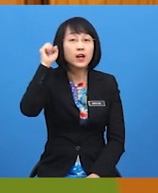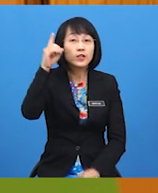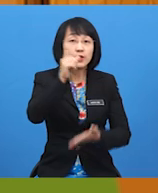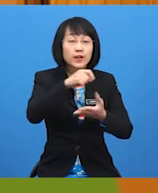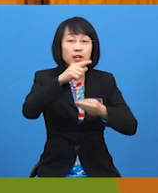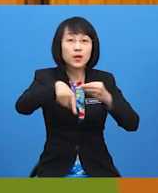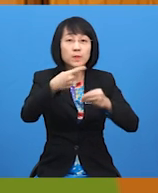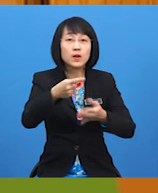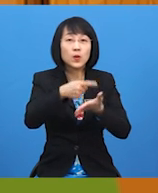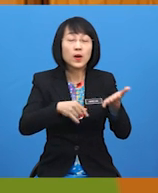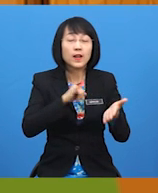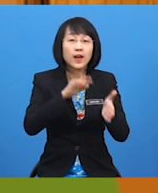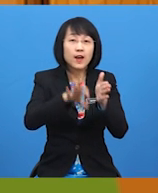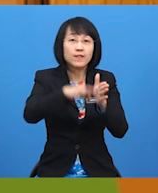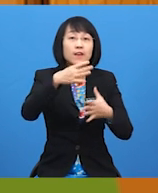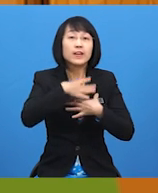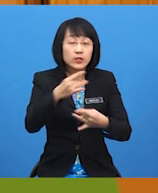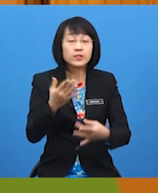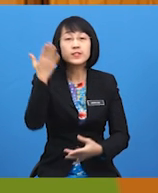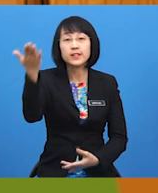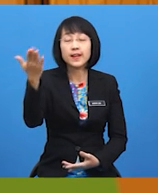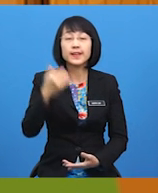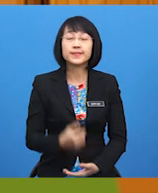about what I found interesting there.